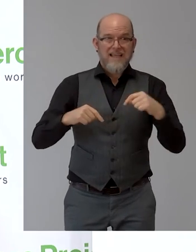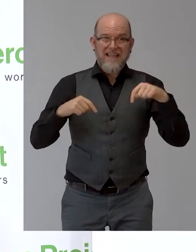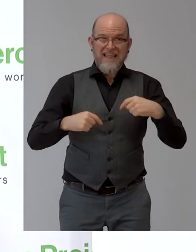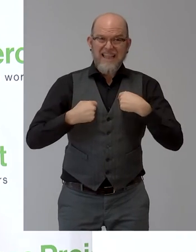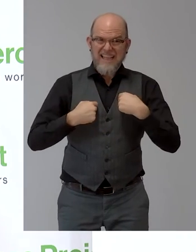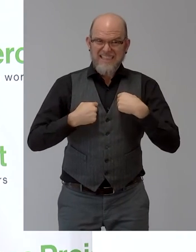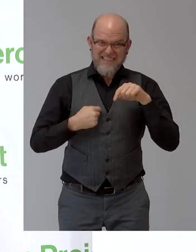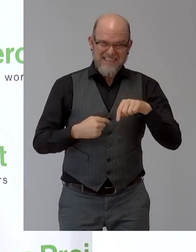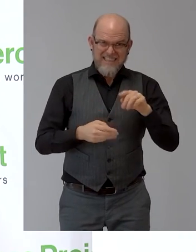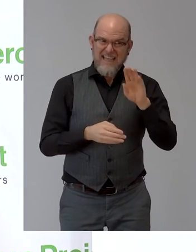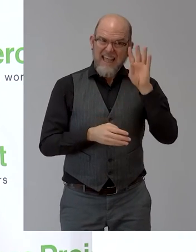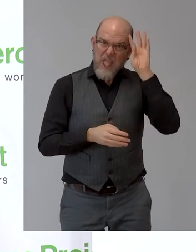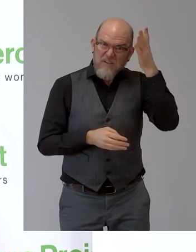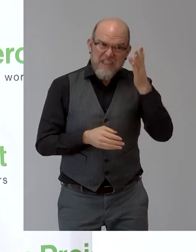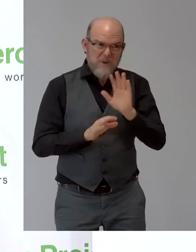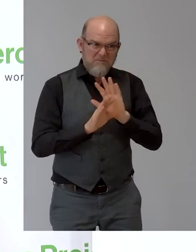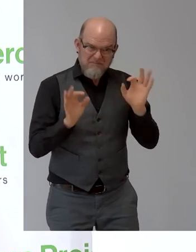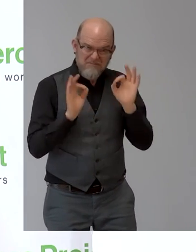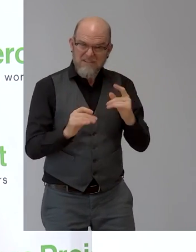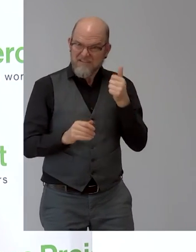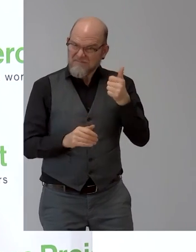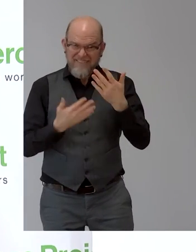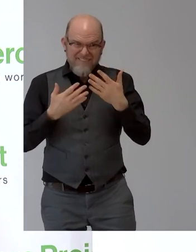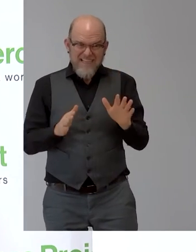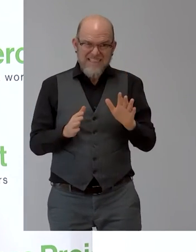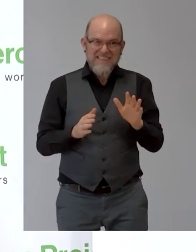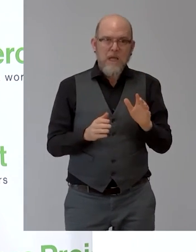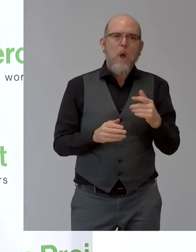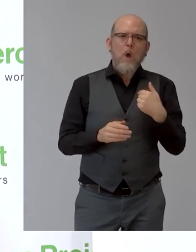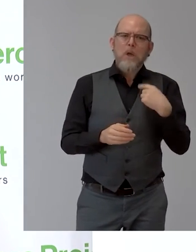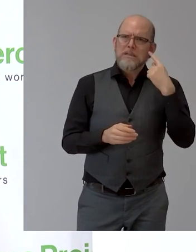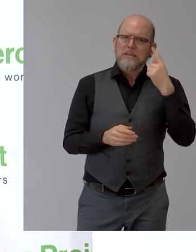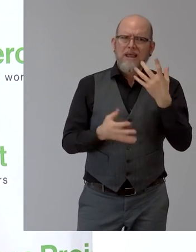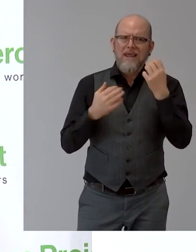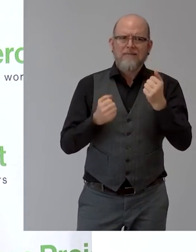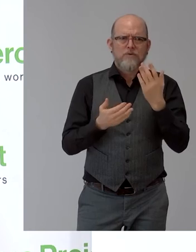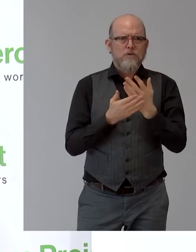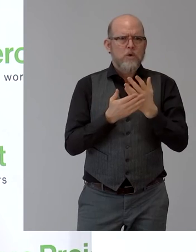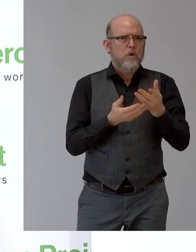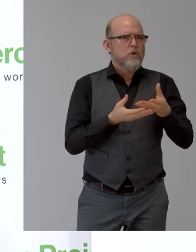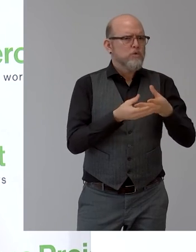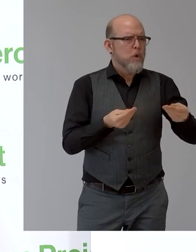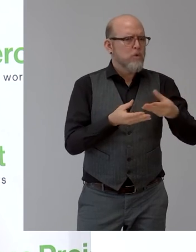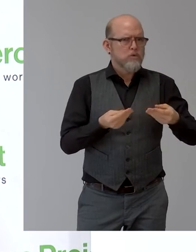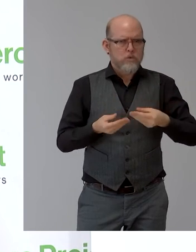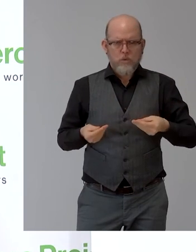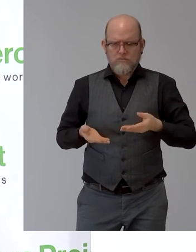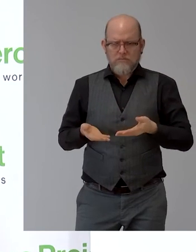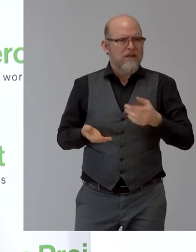Just, I mean, there are those solutions, they're just collecting it and offering it in one package.